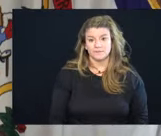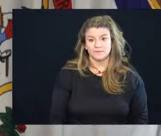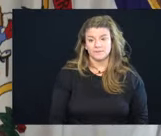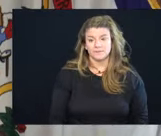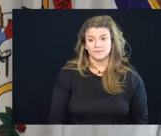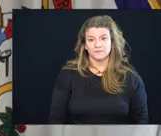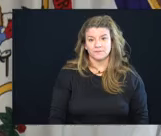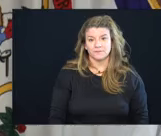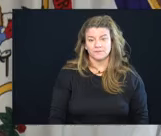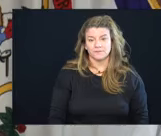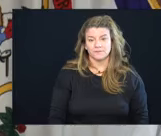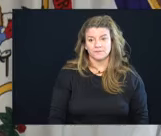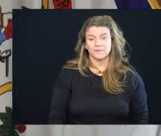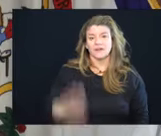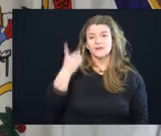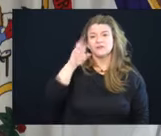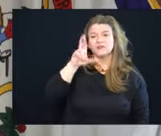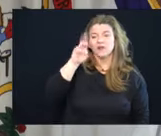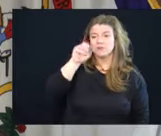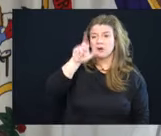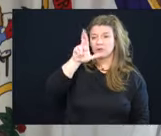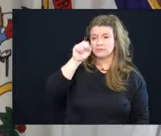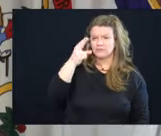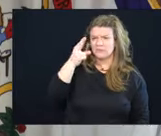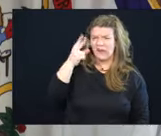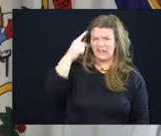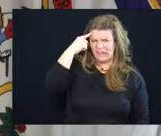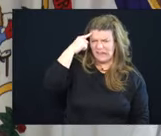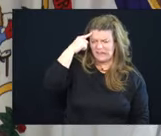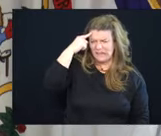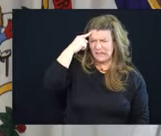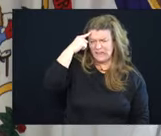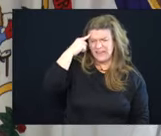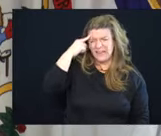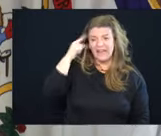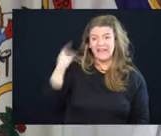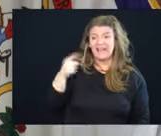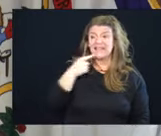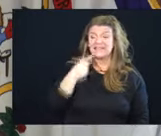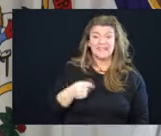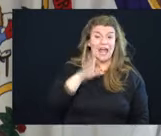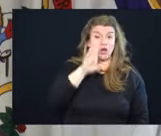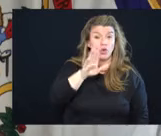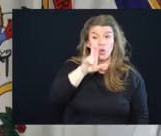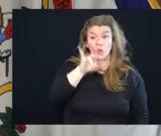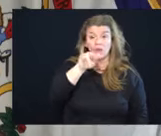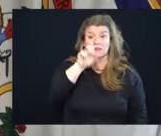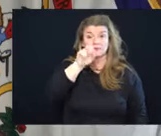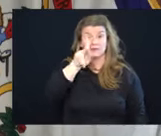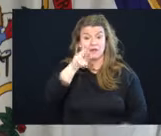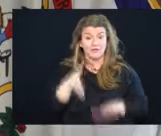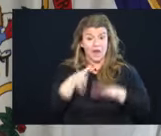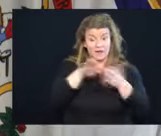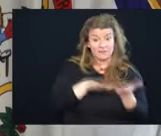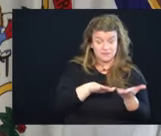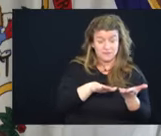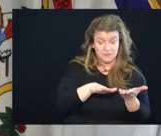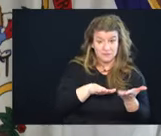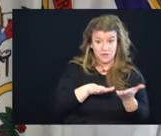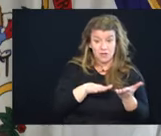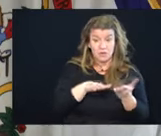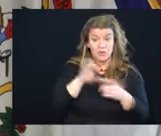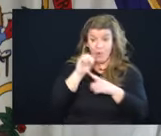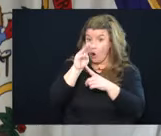I think Dr. Marsh said that your risk of dying with the Omicron